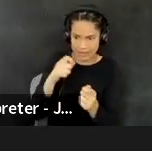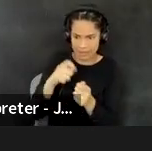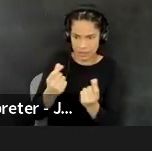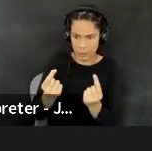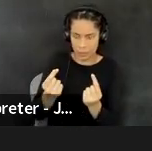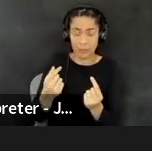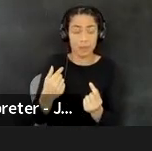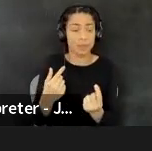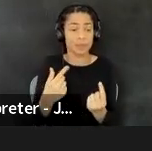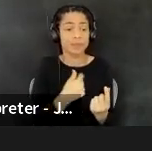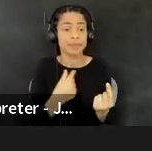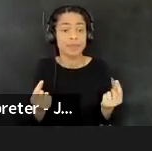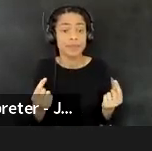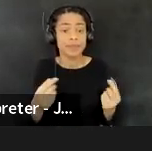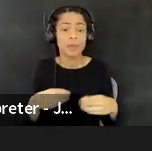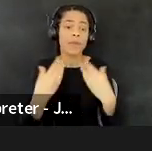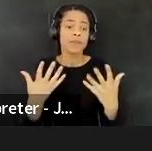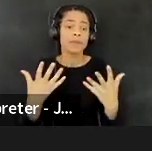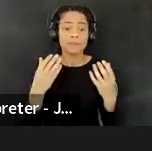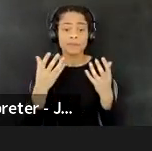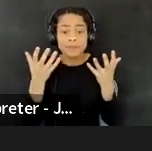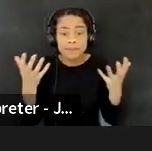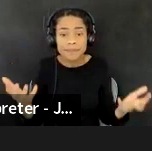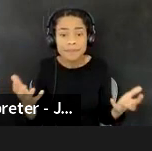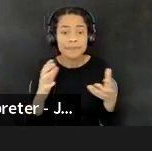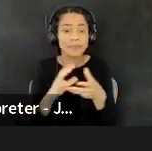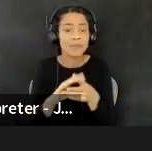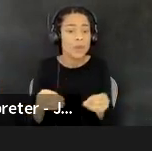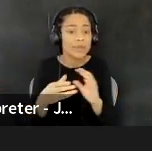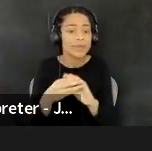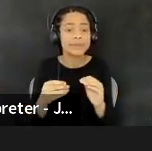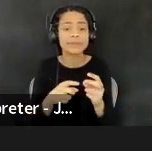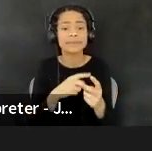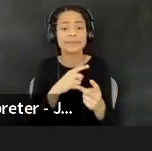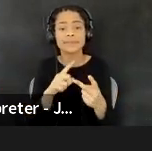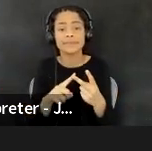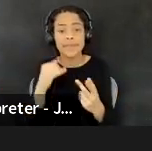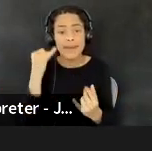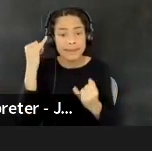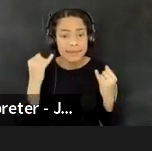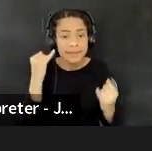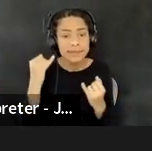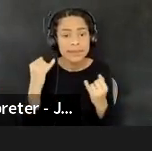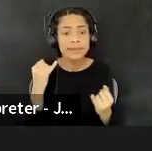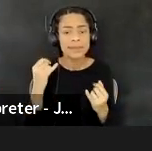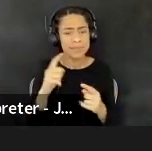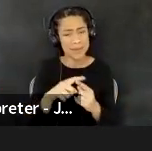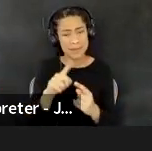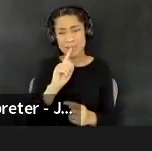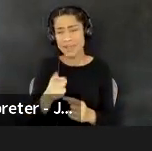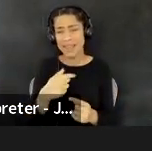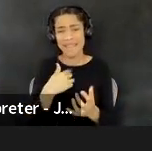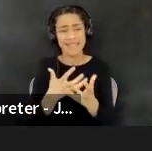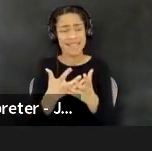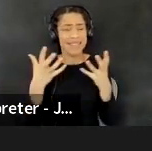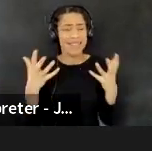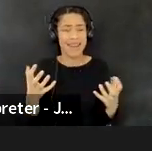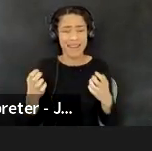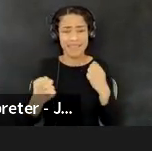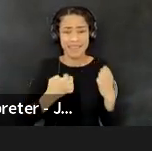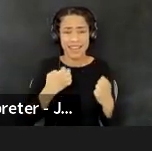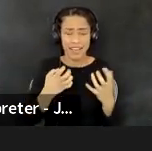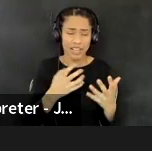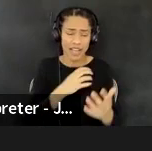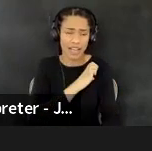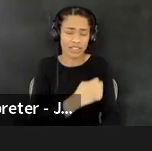stories, we offered a lot of ideas, but ultimately there was a lot of, um, you know, there's a lot of energy that I think Emily and I,